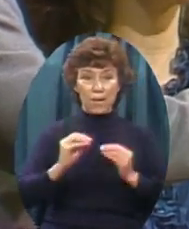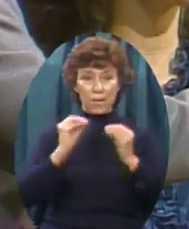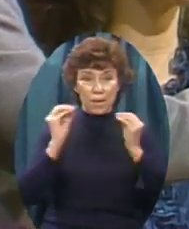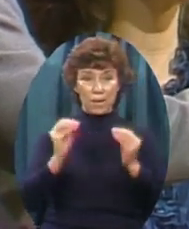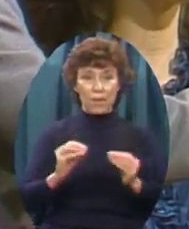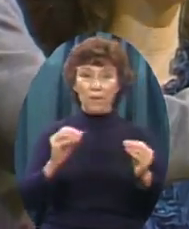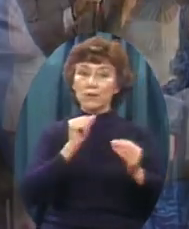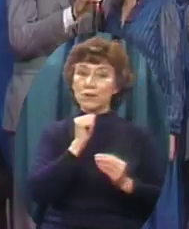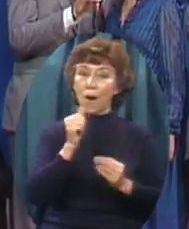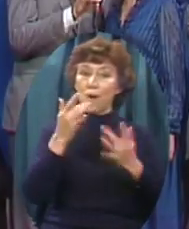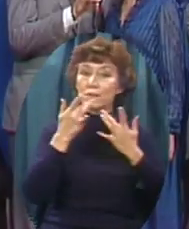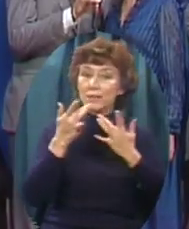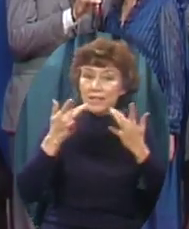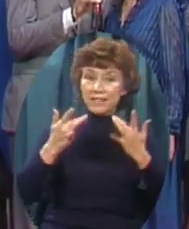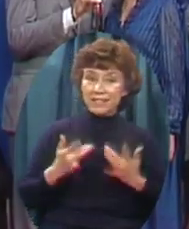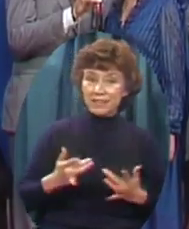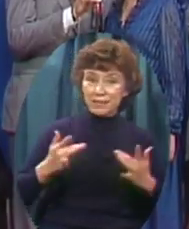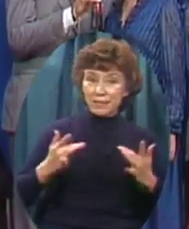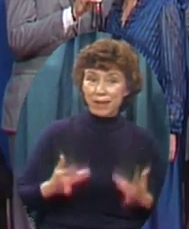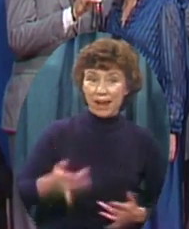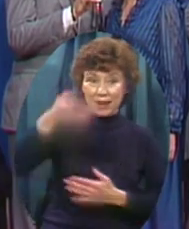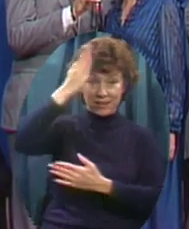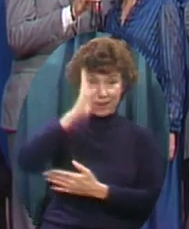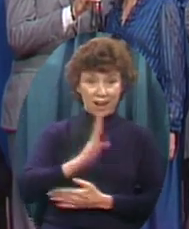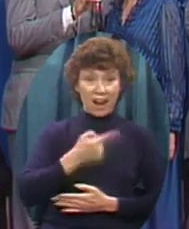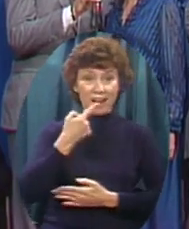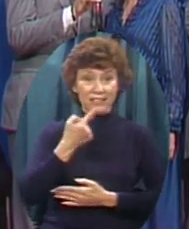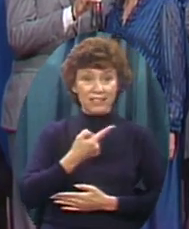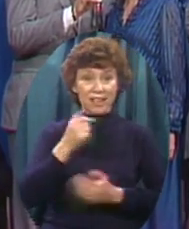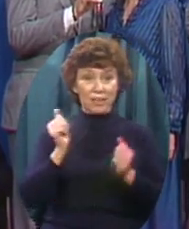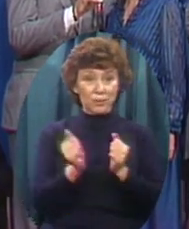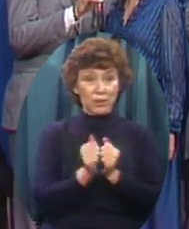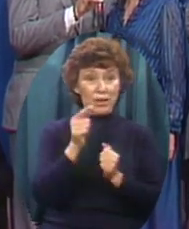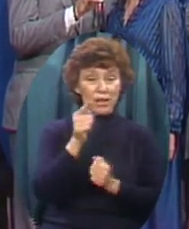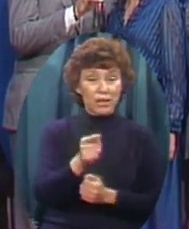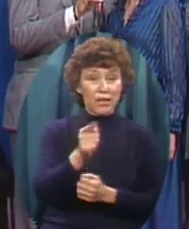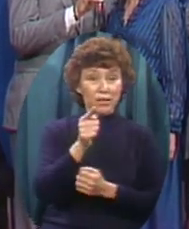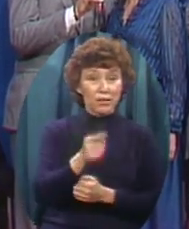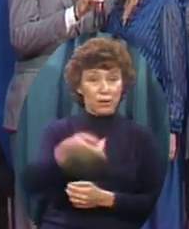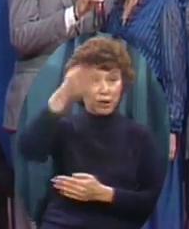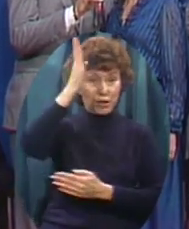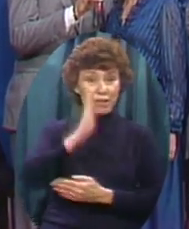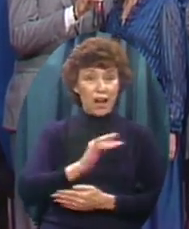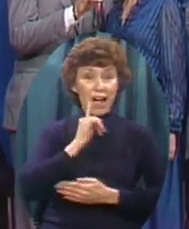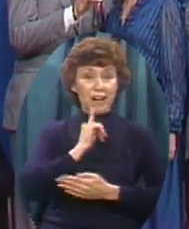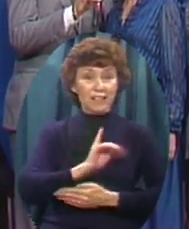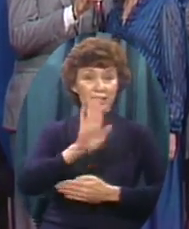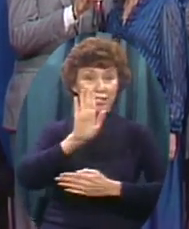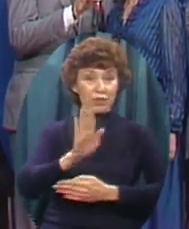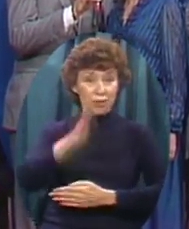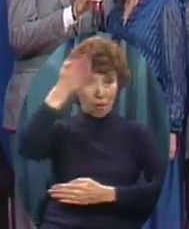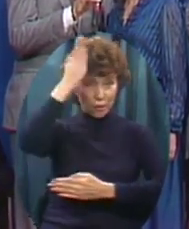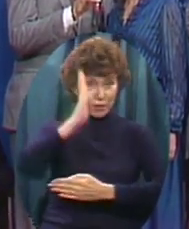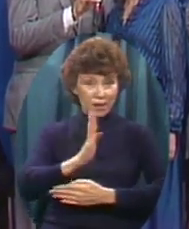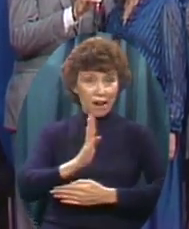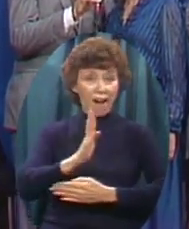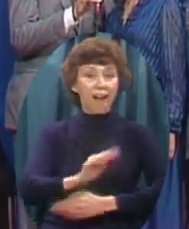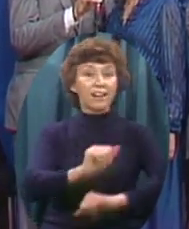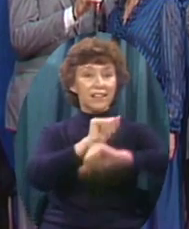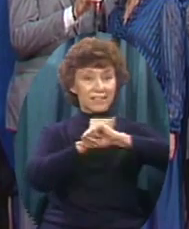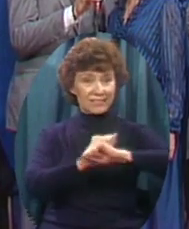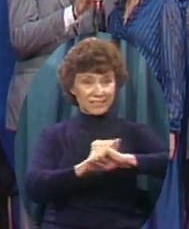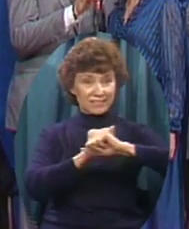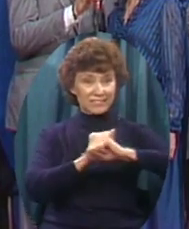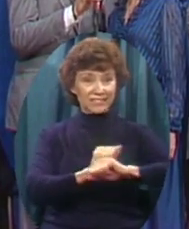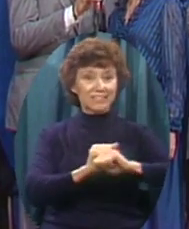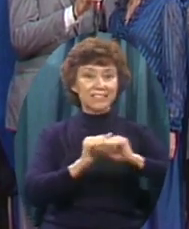dismayed. For I am thy God, I will still give